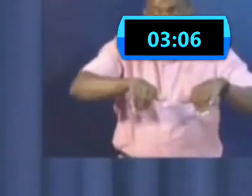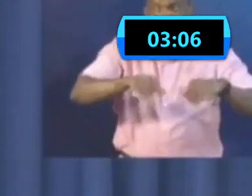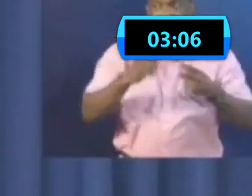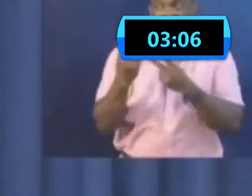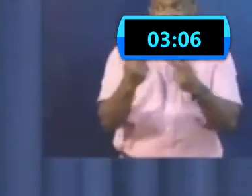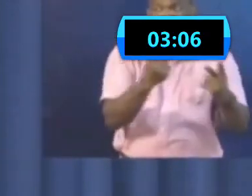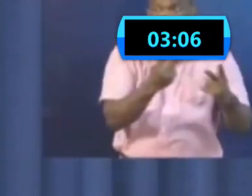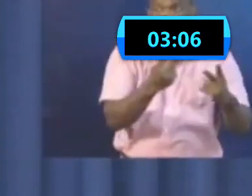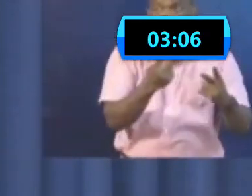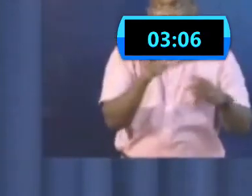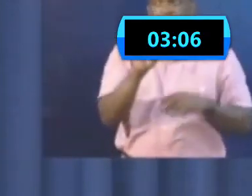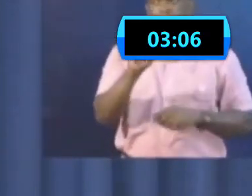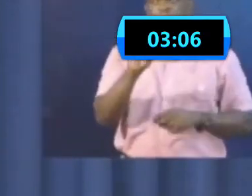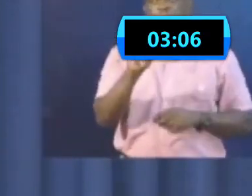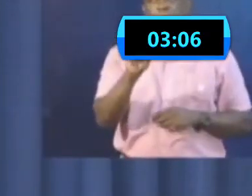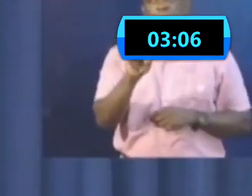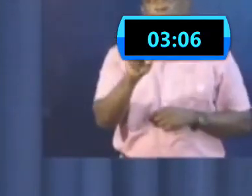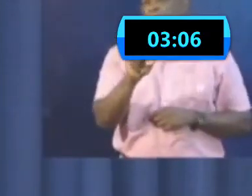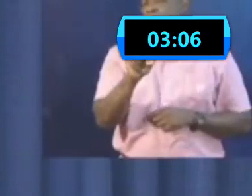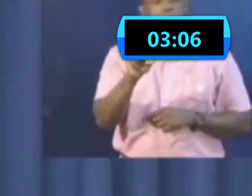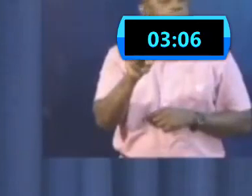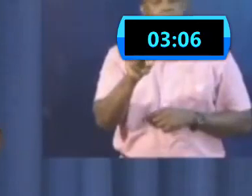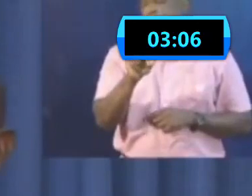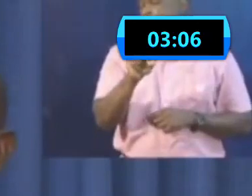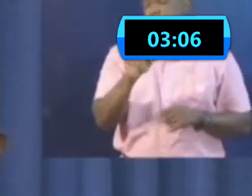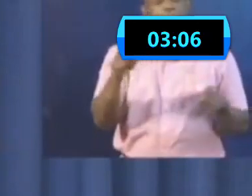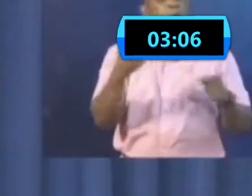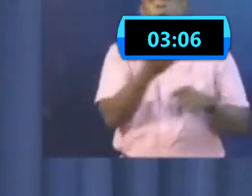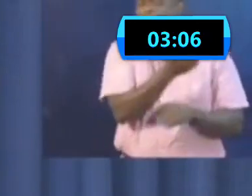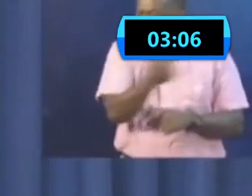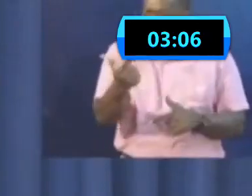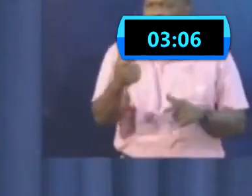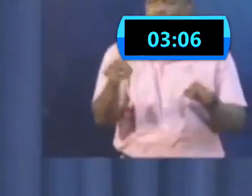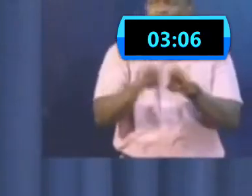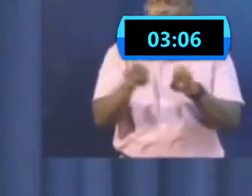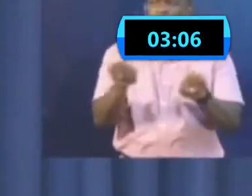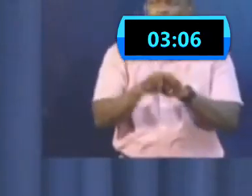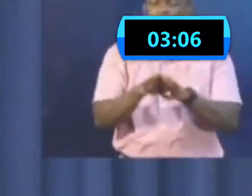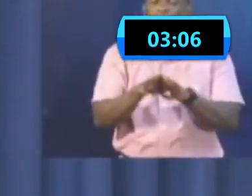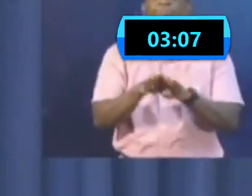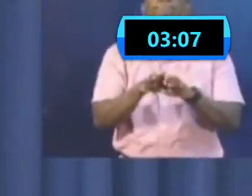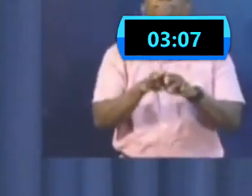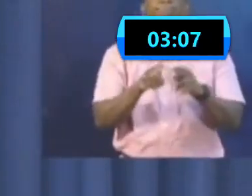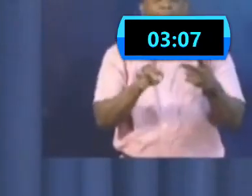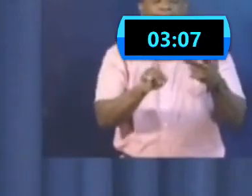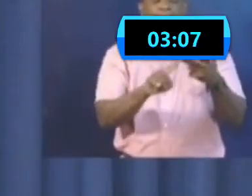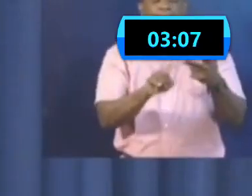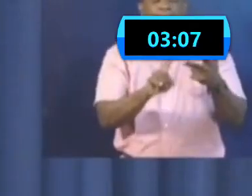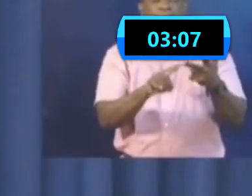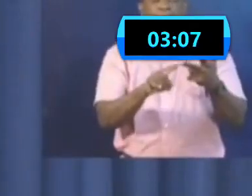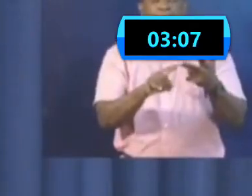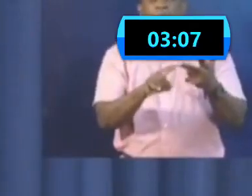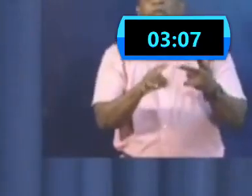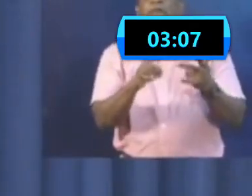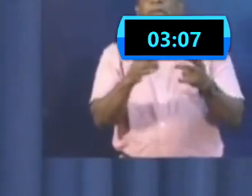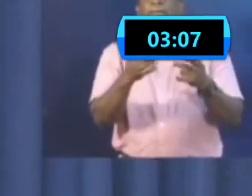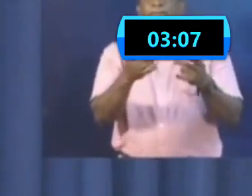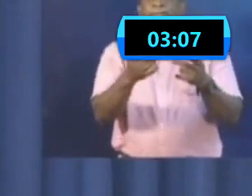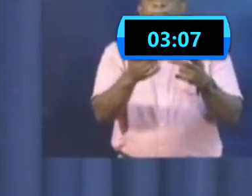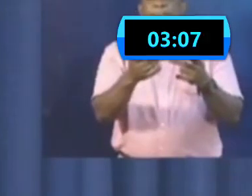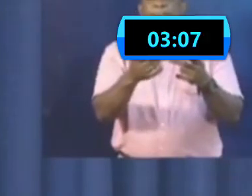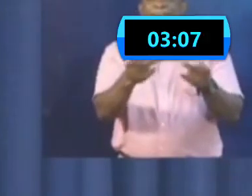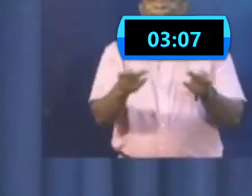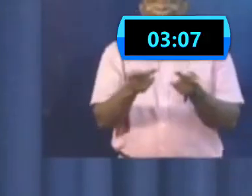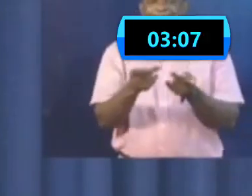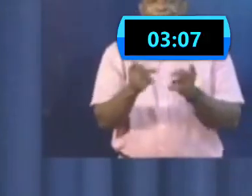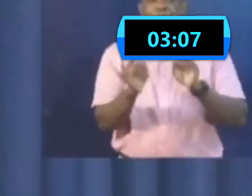All places of worship would remain closed, but there was a little problem that arose with respect to the interpretation by